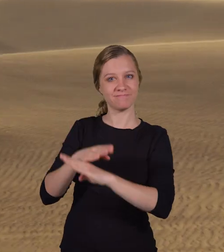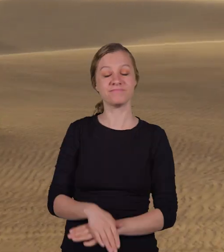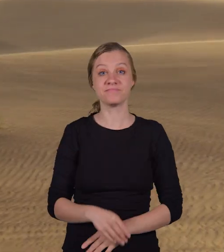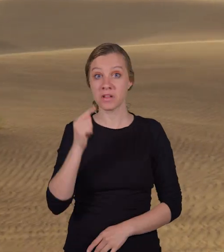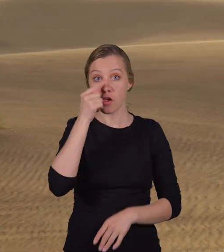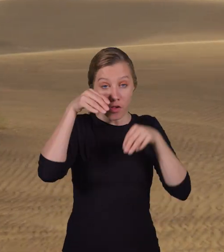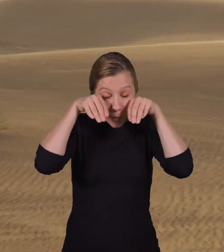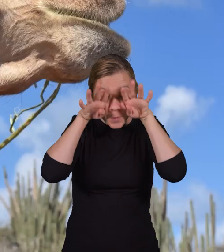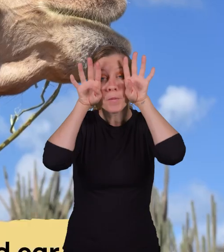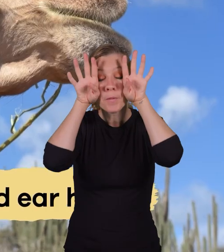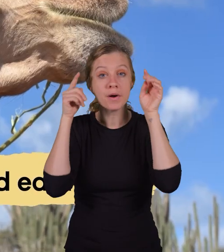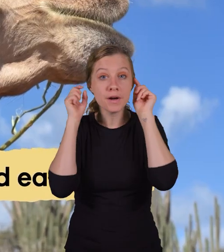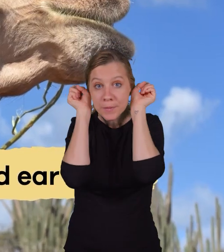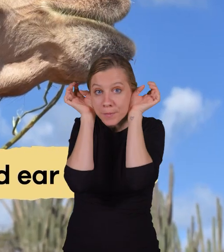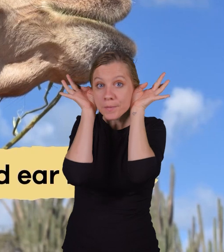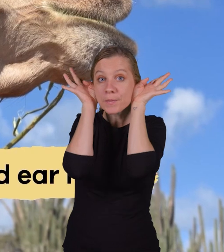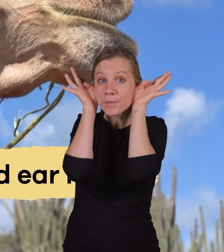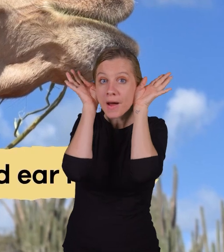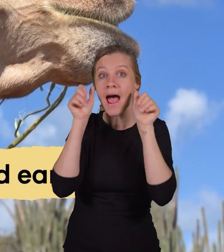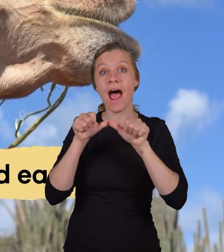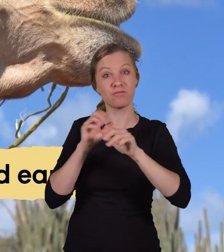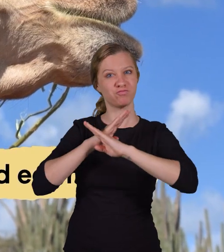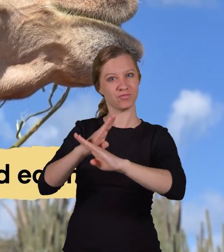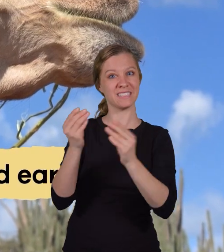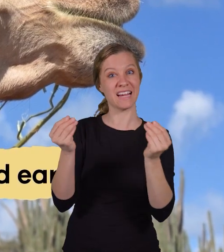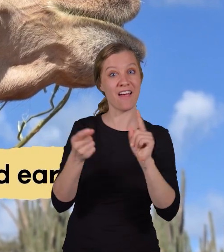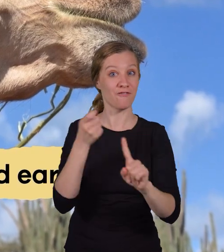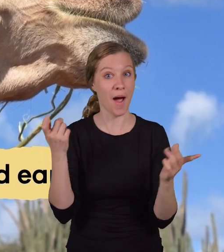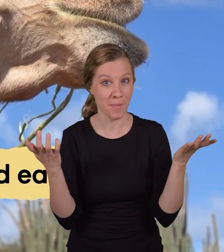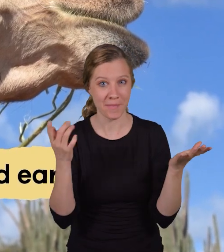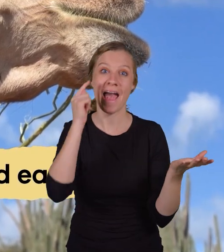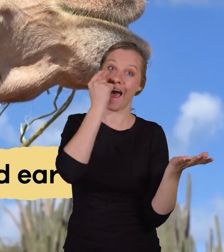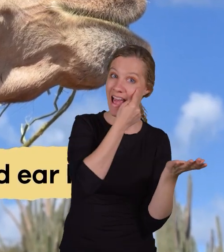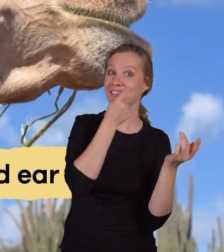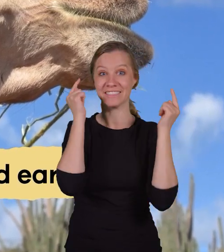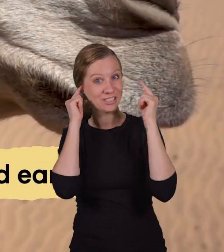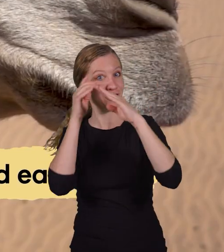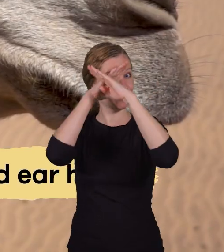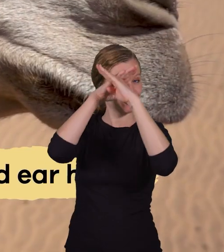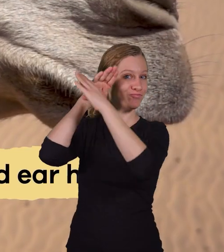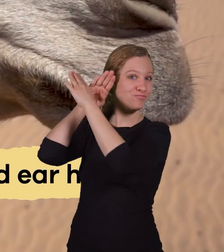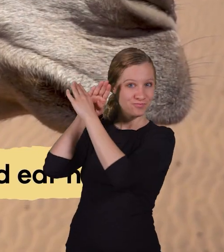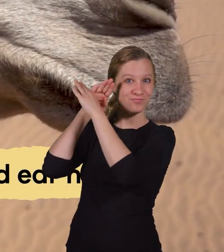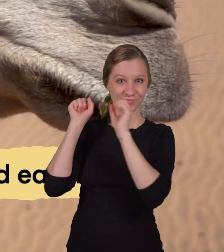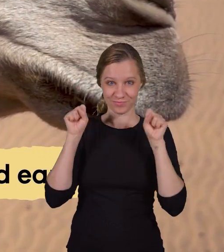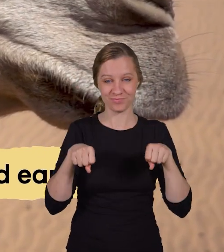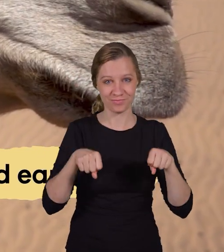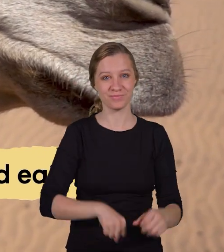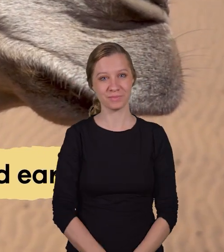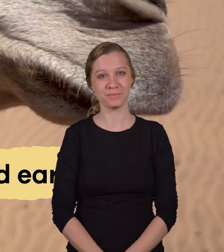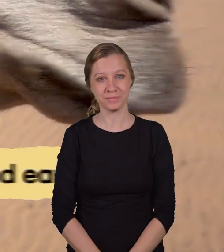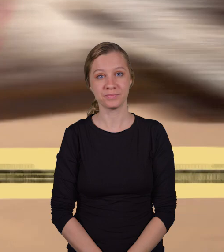storms. Their long eyelashes and ear hairs also help keep sand out of their, well, eyes and